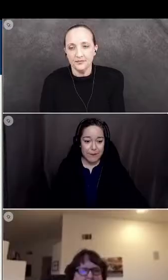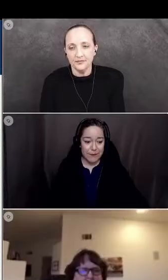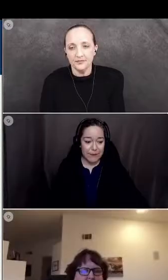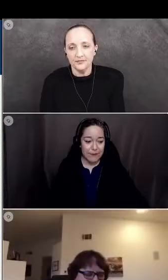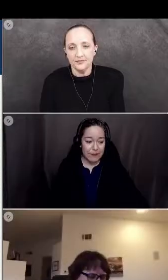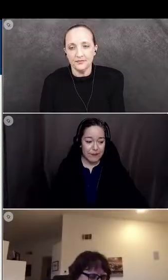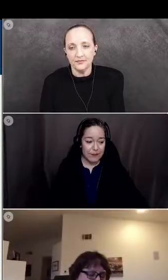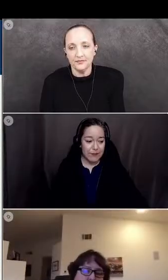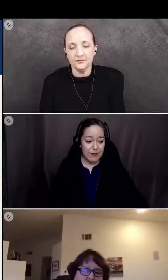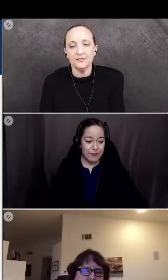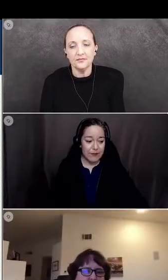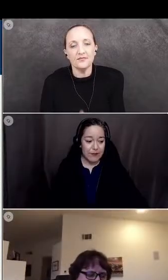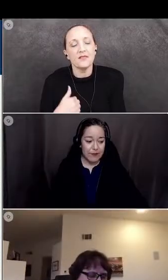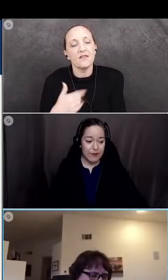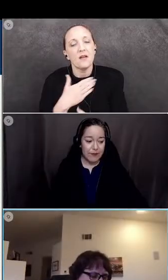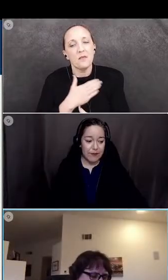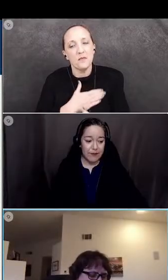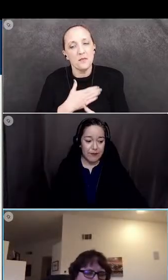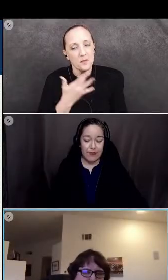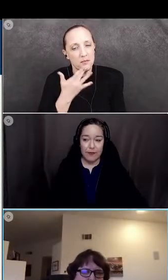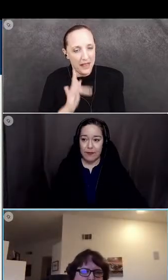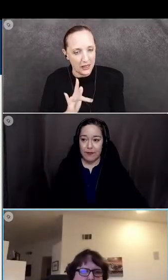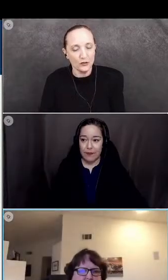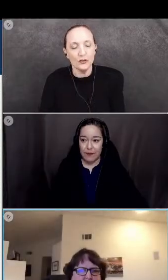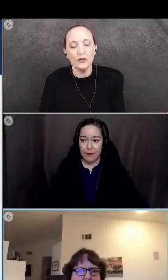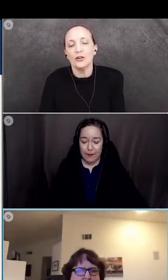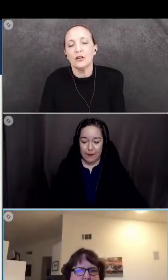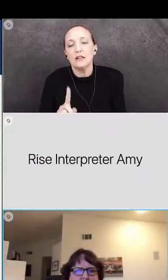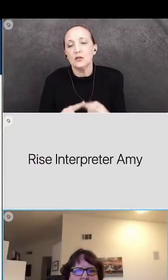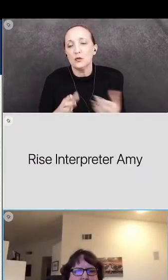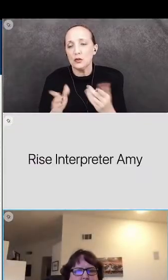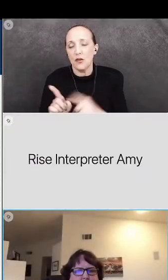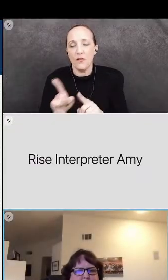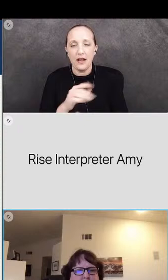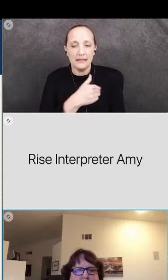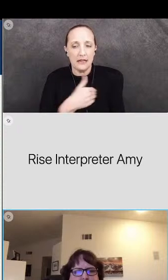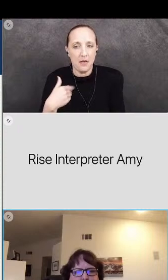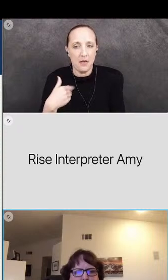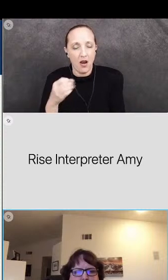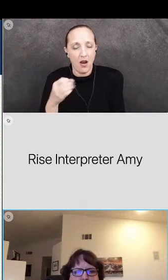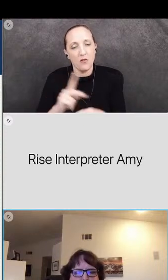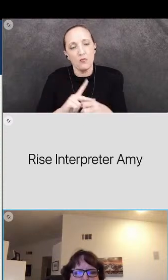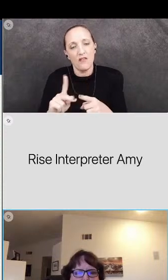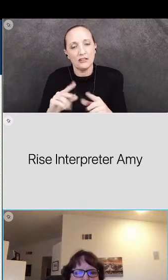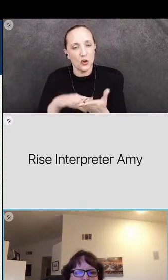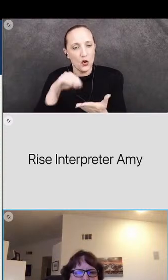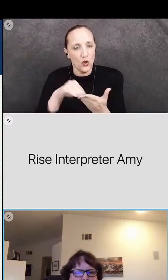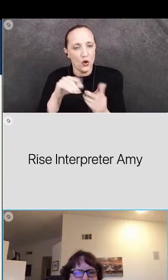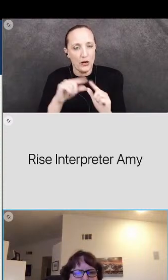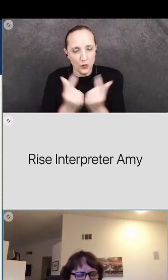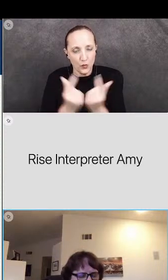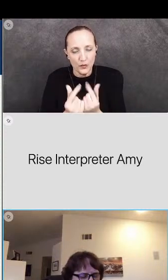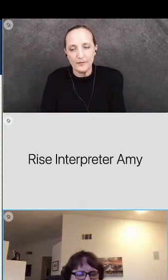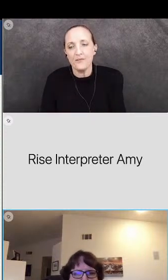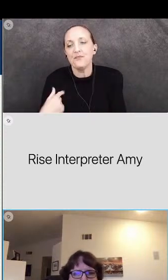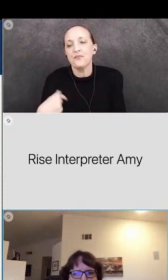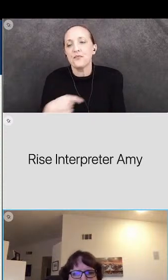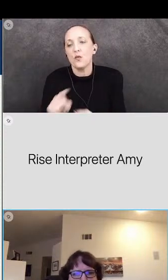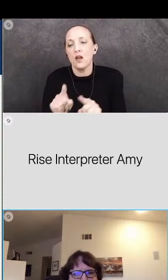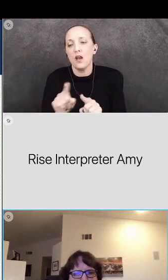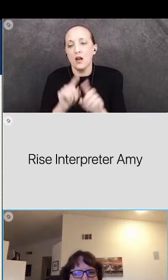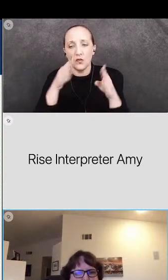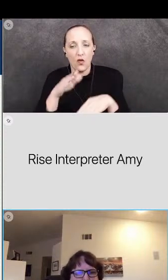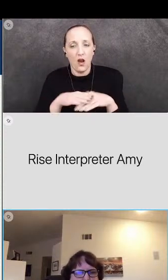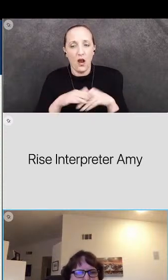hey i had the pleasure of um serving as a member of the professional learning group and we also focused on